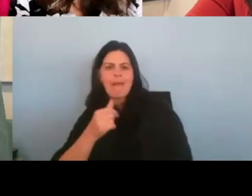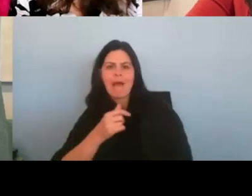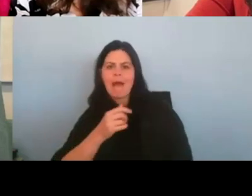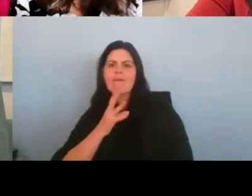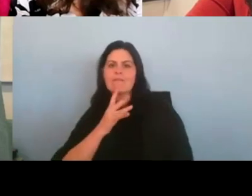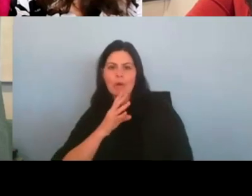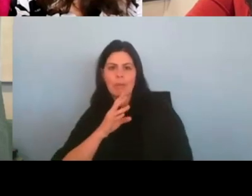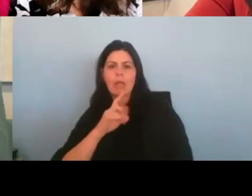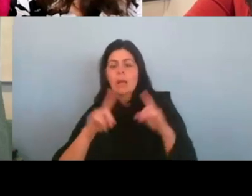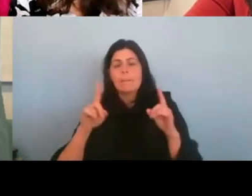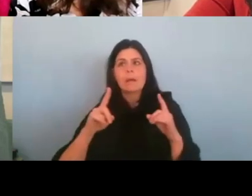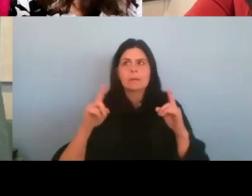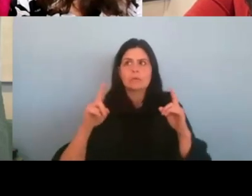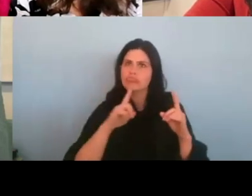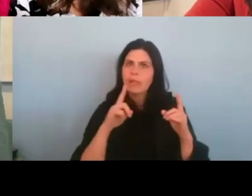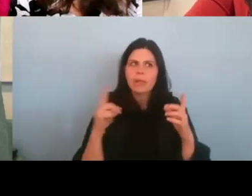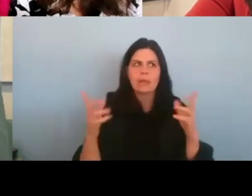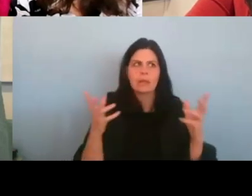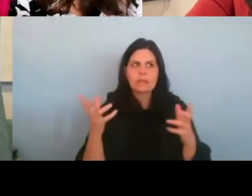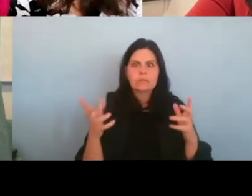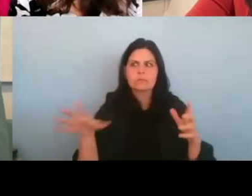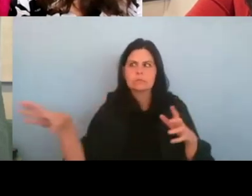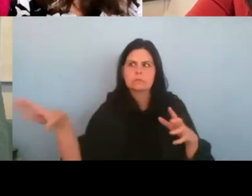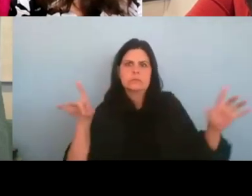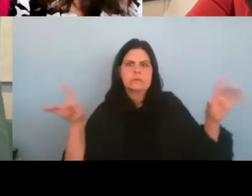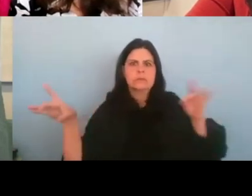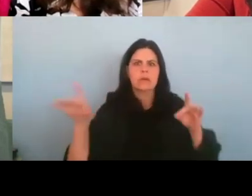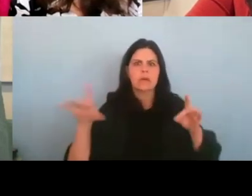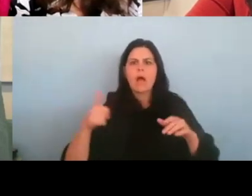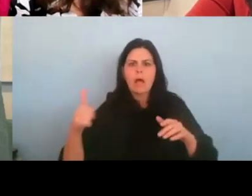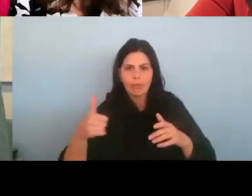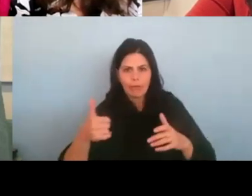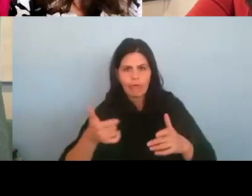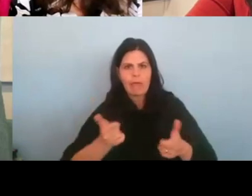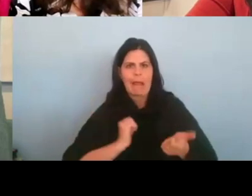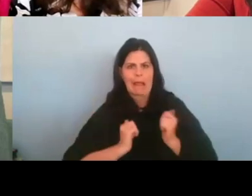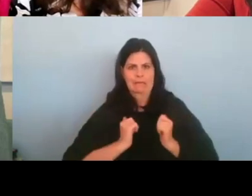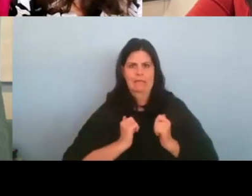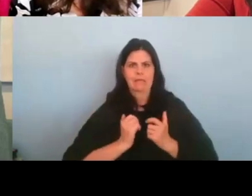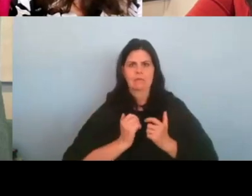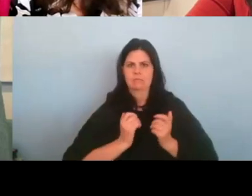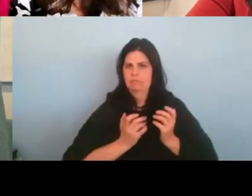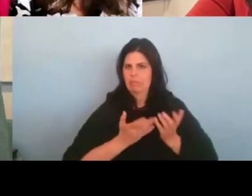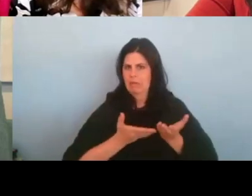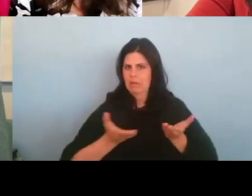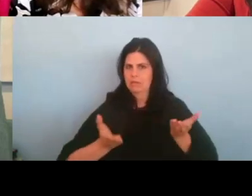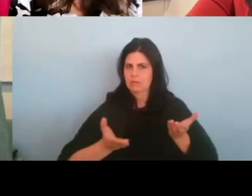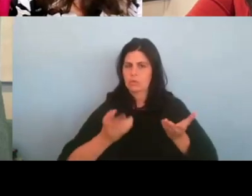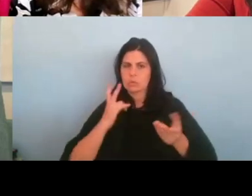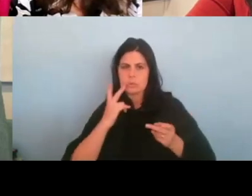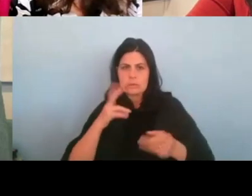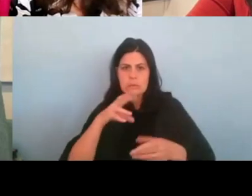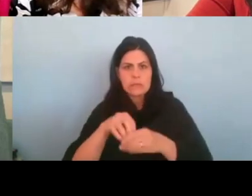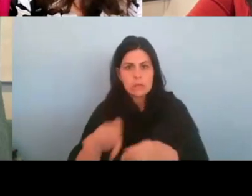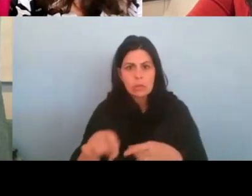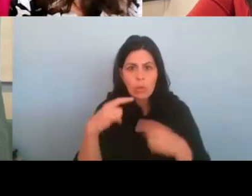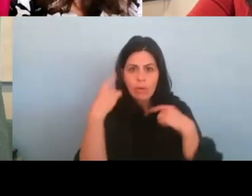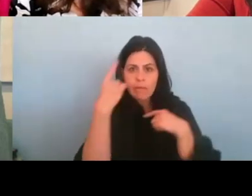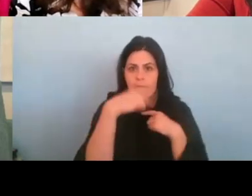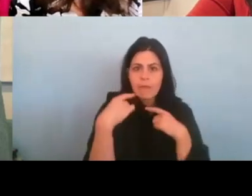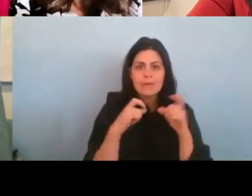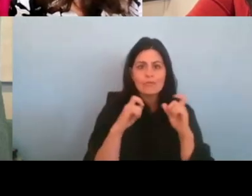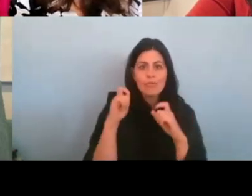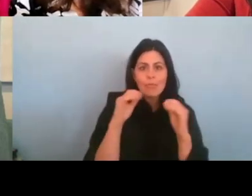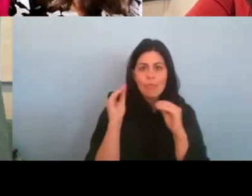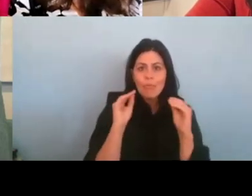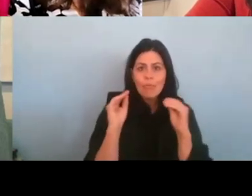upon a lot of, uh, other acting chops and such and being able to see and like your facial movements and reactions and such to be